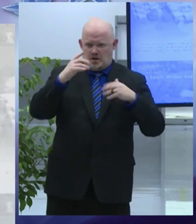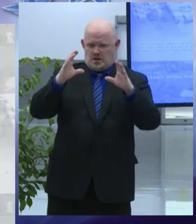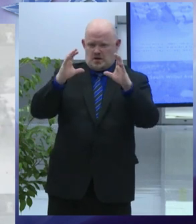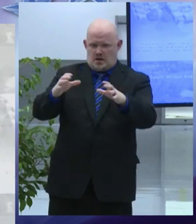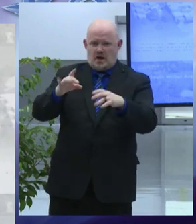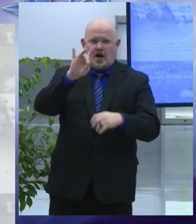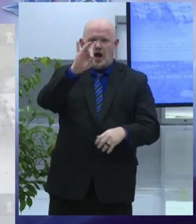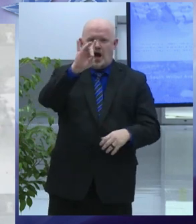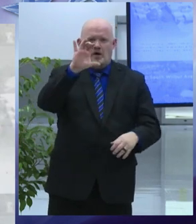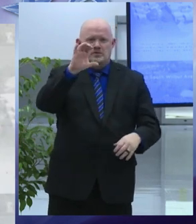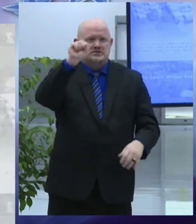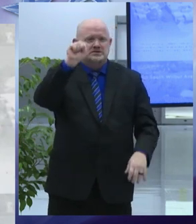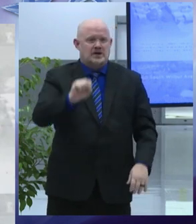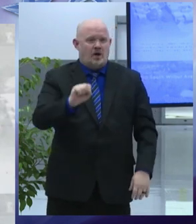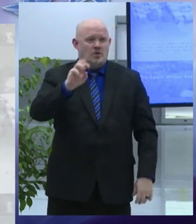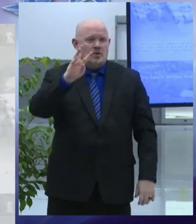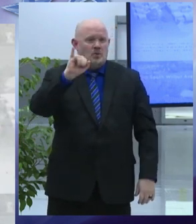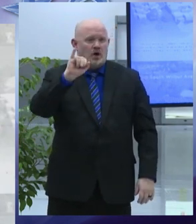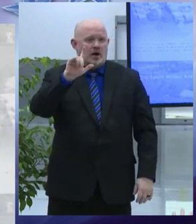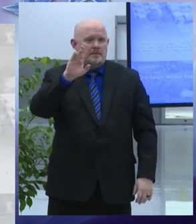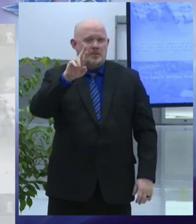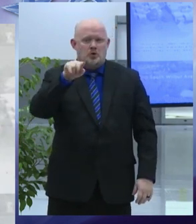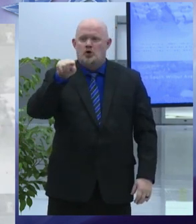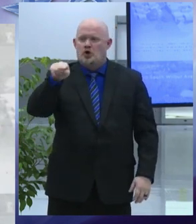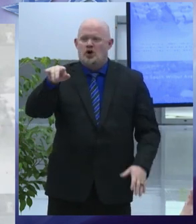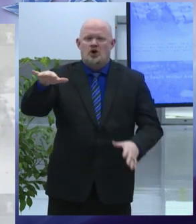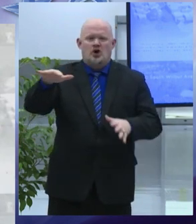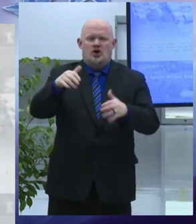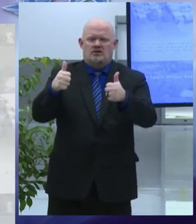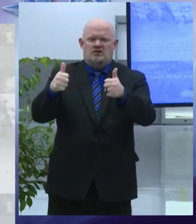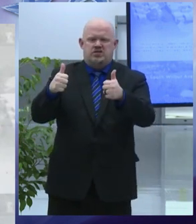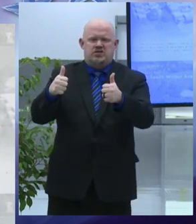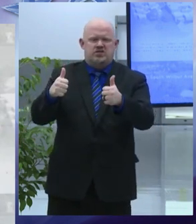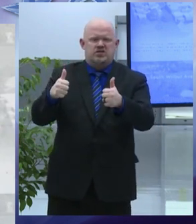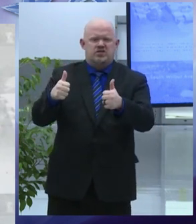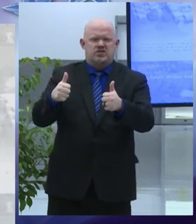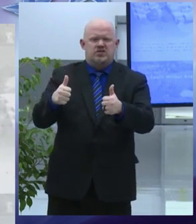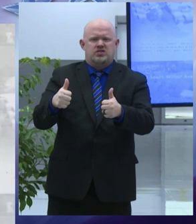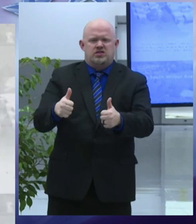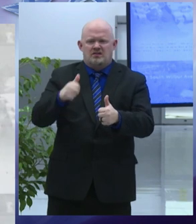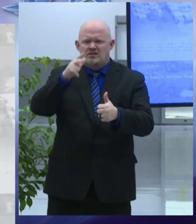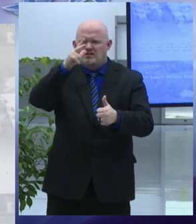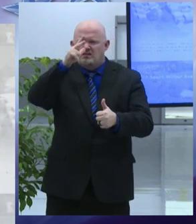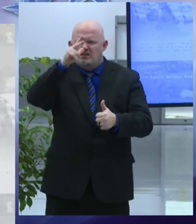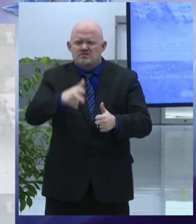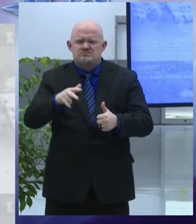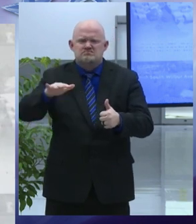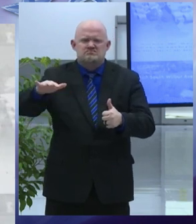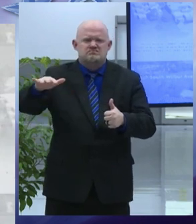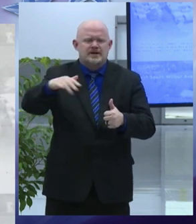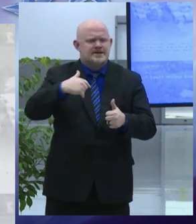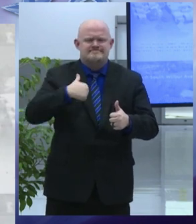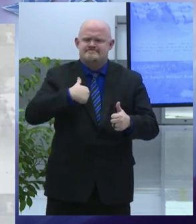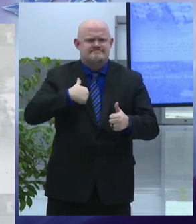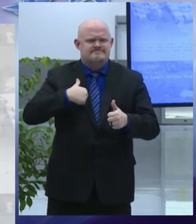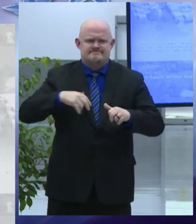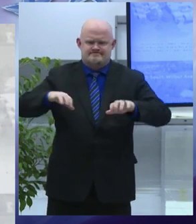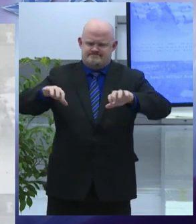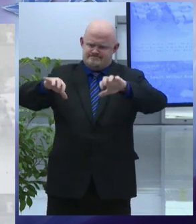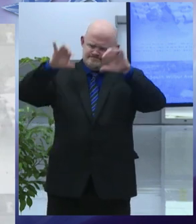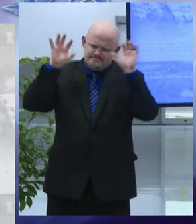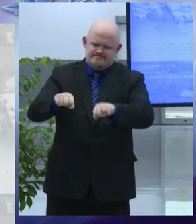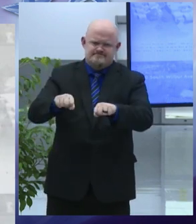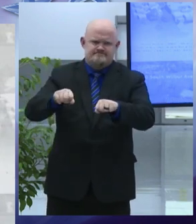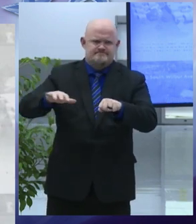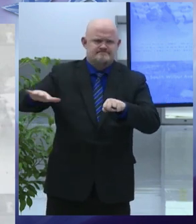we seized the west side property for back taxes in 2019 to protect the site and bring it back to productive use after working closely